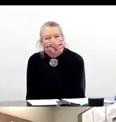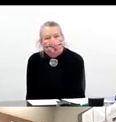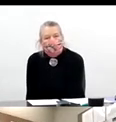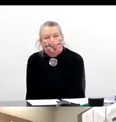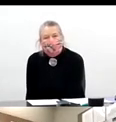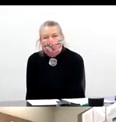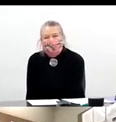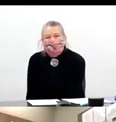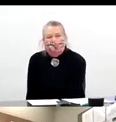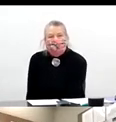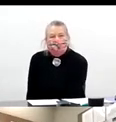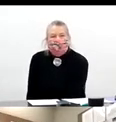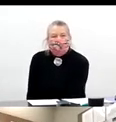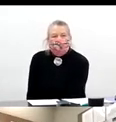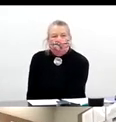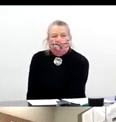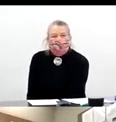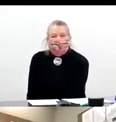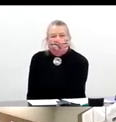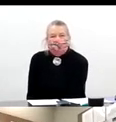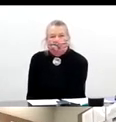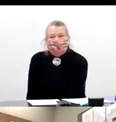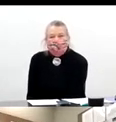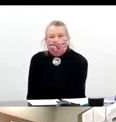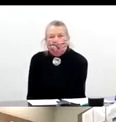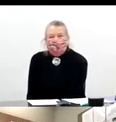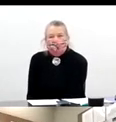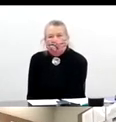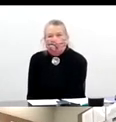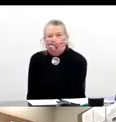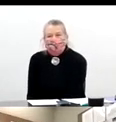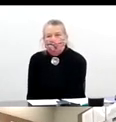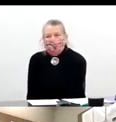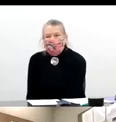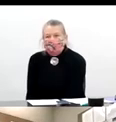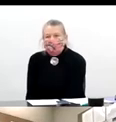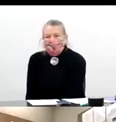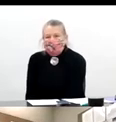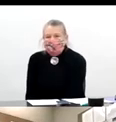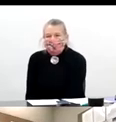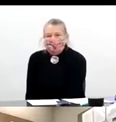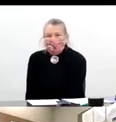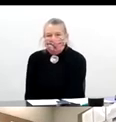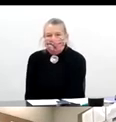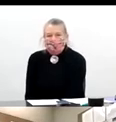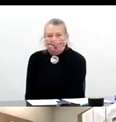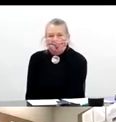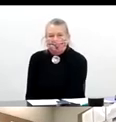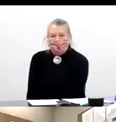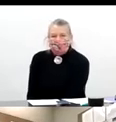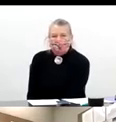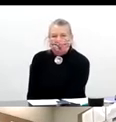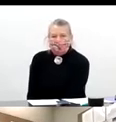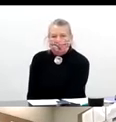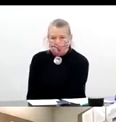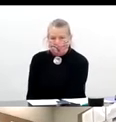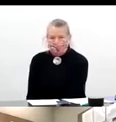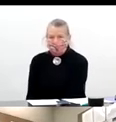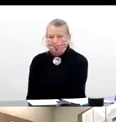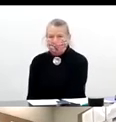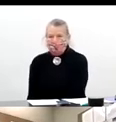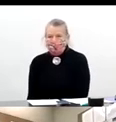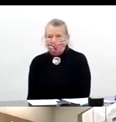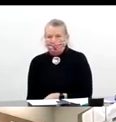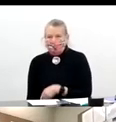opening comments? Oh, thank you, Sally. And Clay, it's an honor to be here. I appreciate the invitation. I